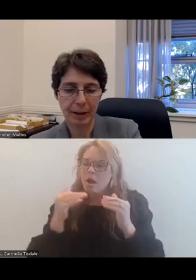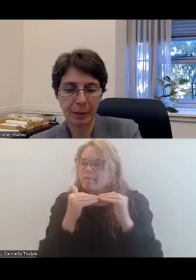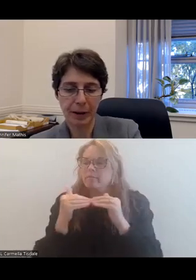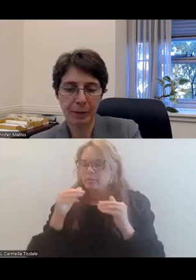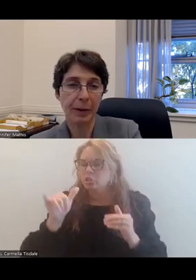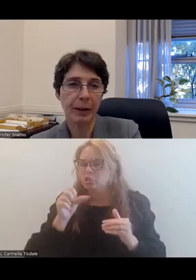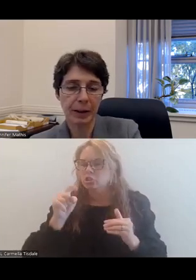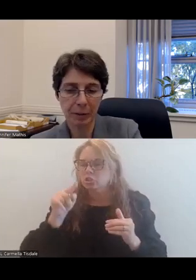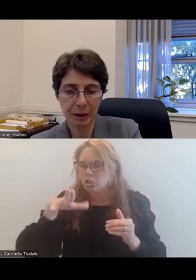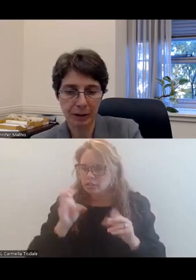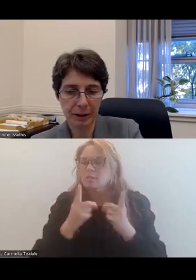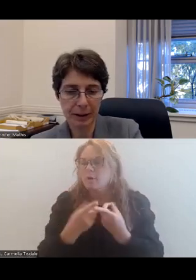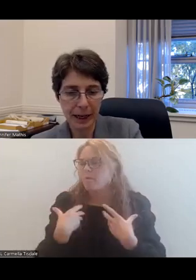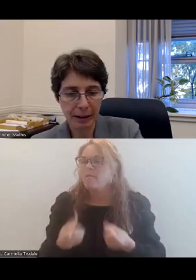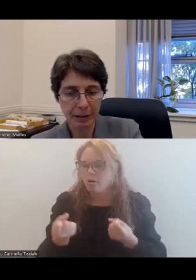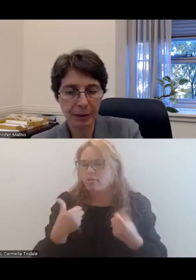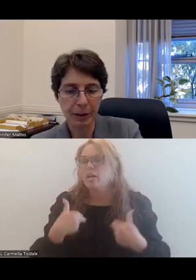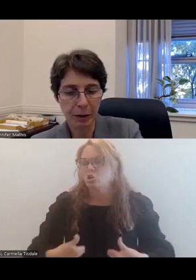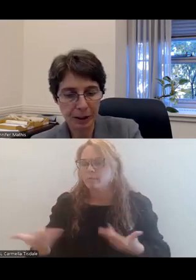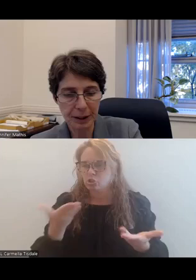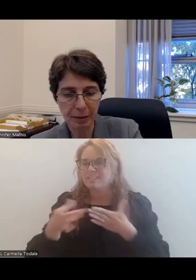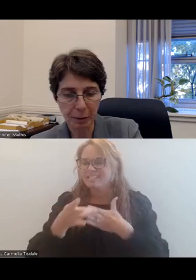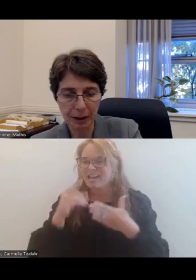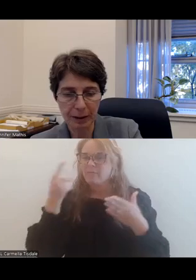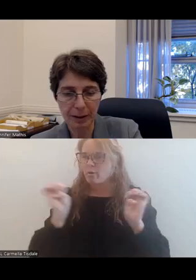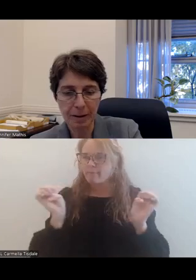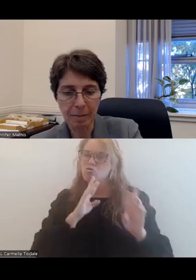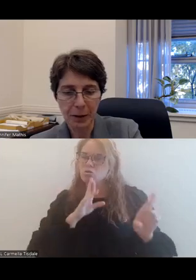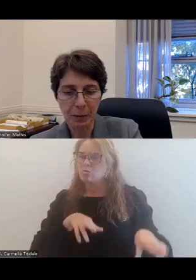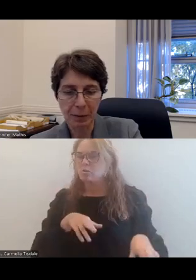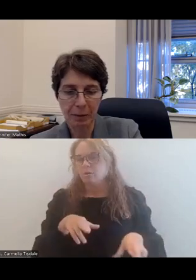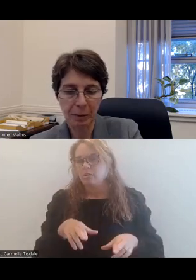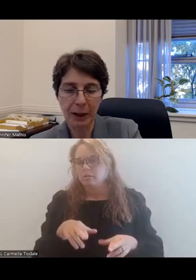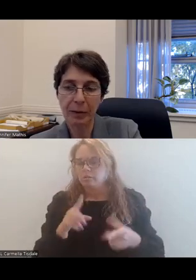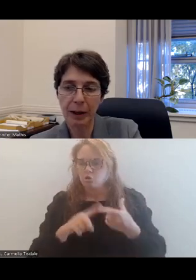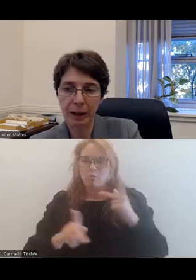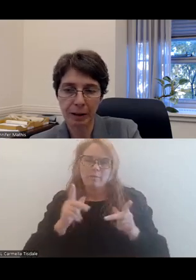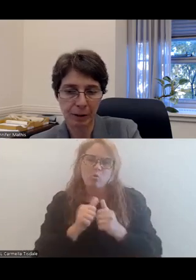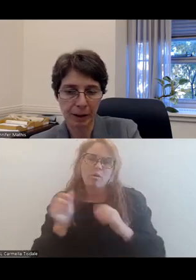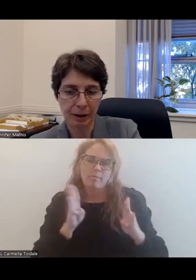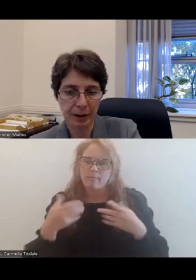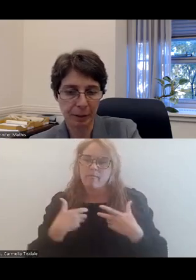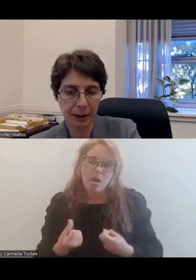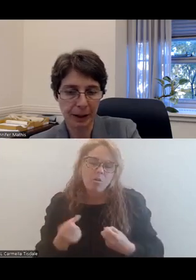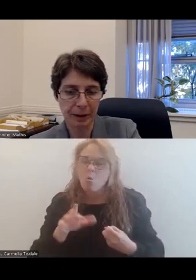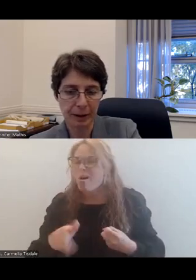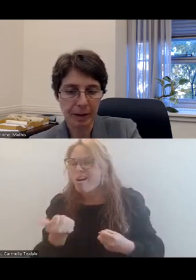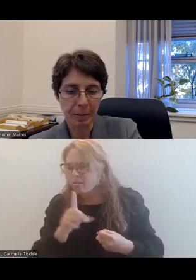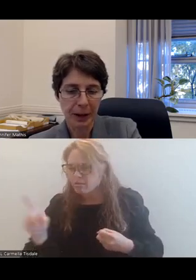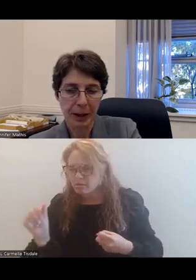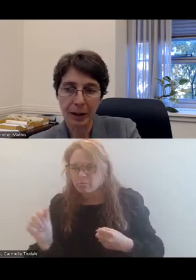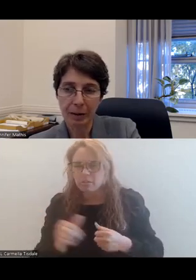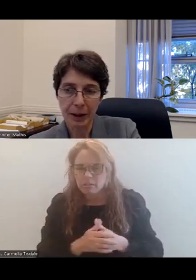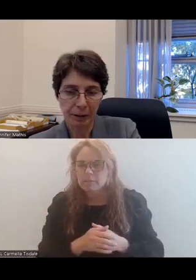and Department of Health and Human Services guidance for emergency responses to people with behavioral health or other disabilities.